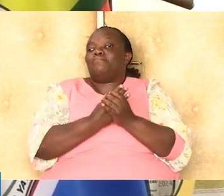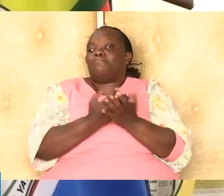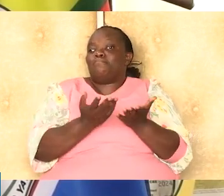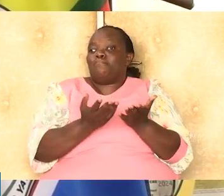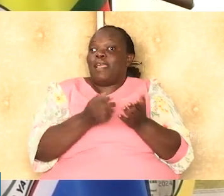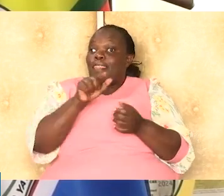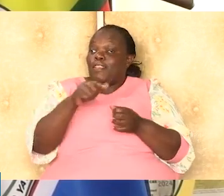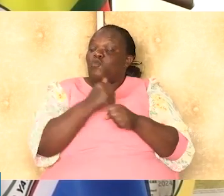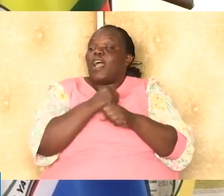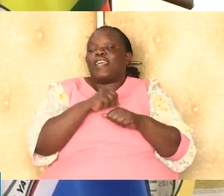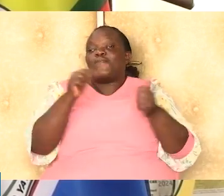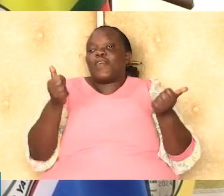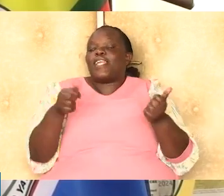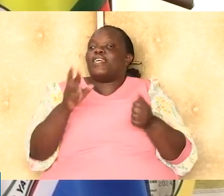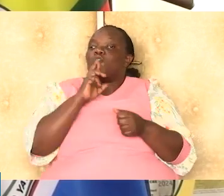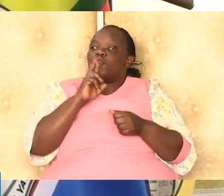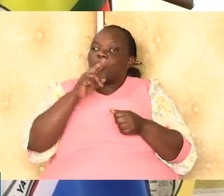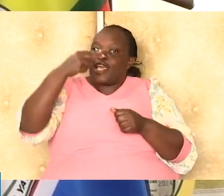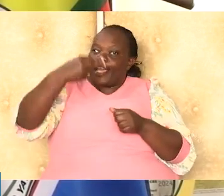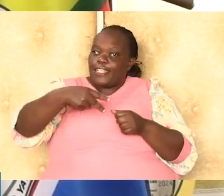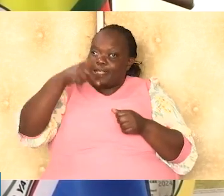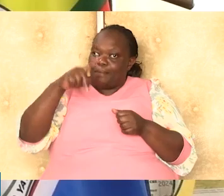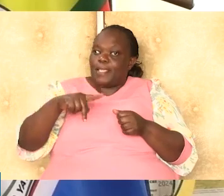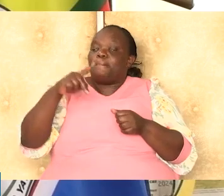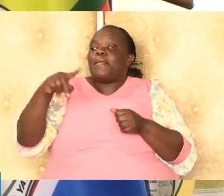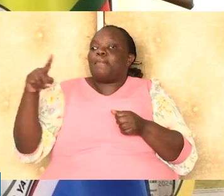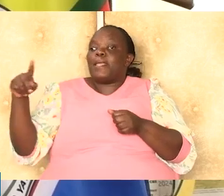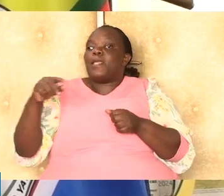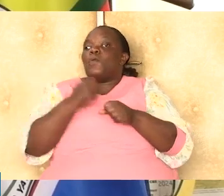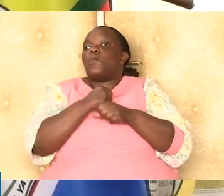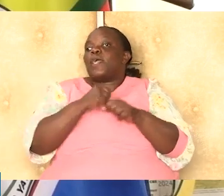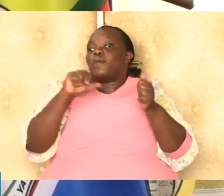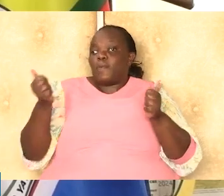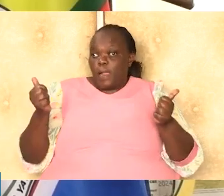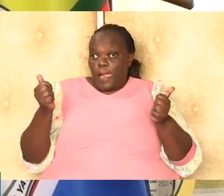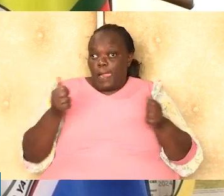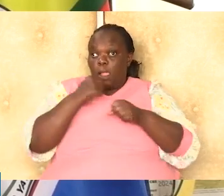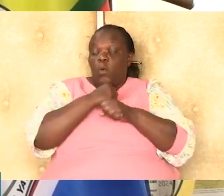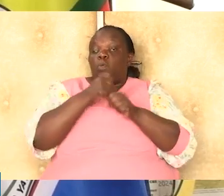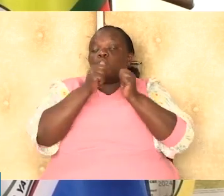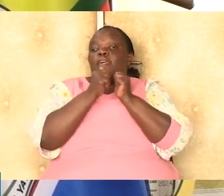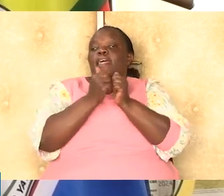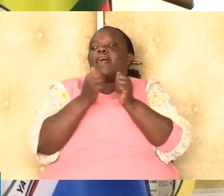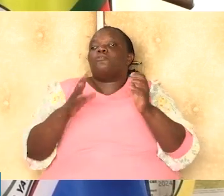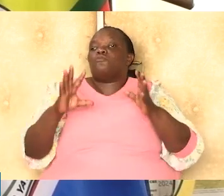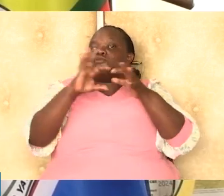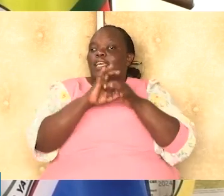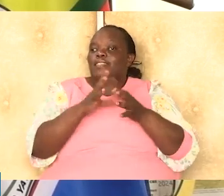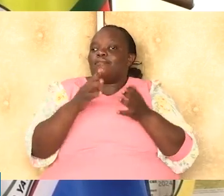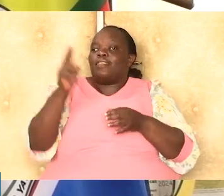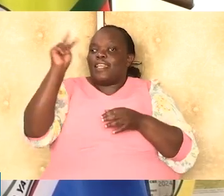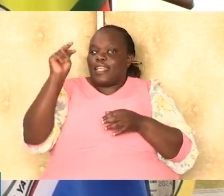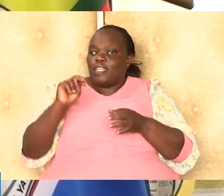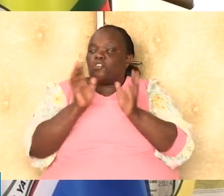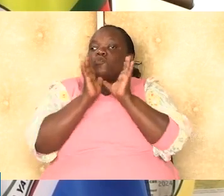And that is working very well. Like even the railroad AHP is a PPP and it's working very well. By working with trusted partners, we will achieve nationwide